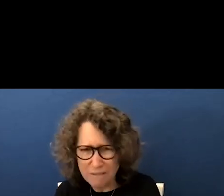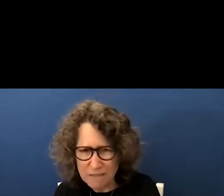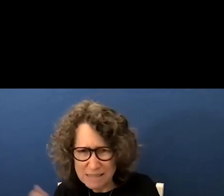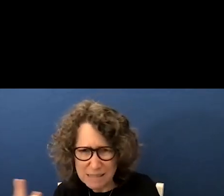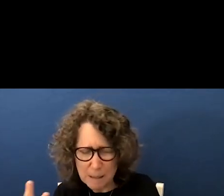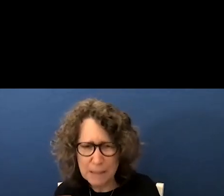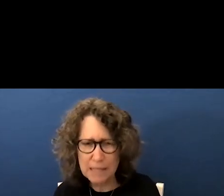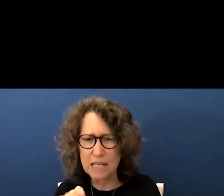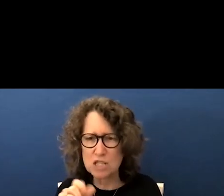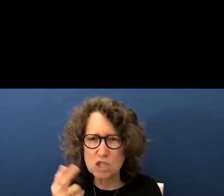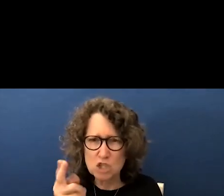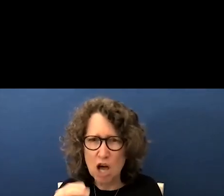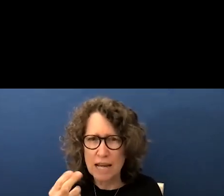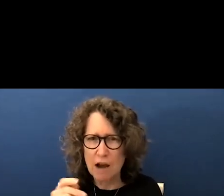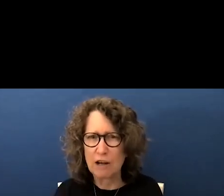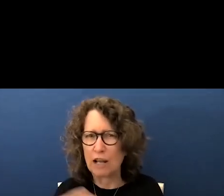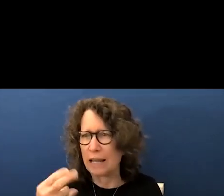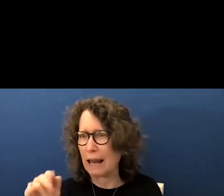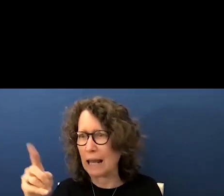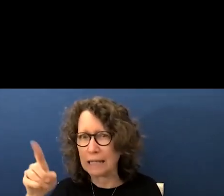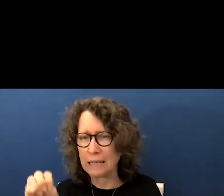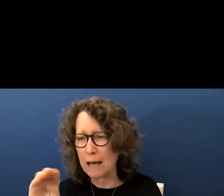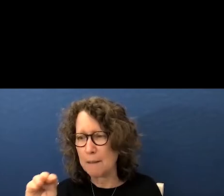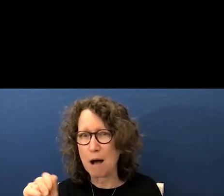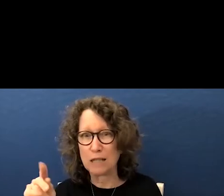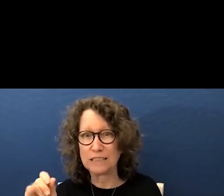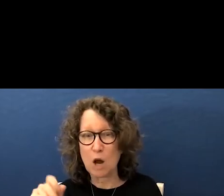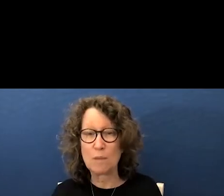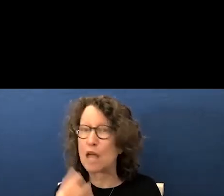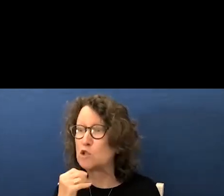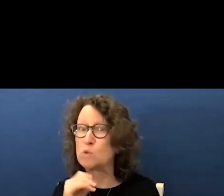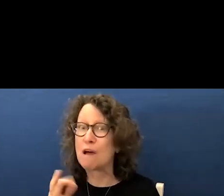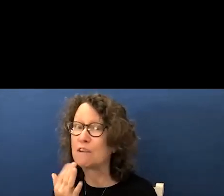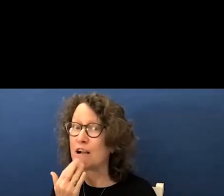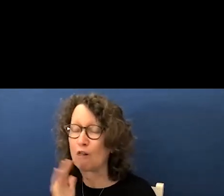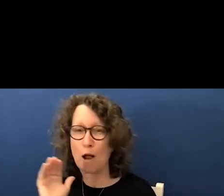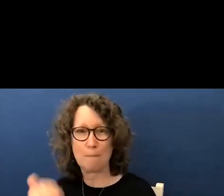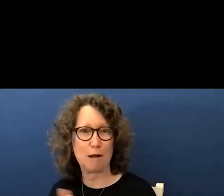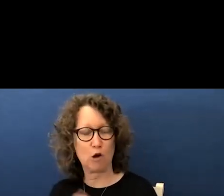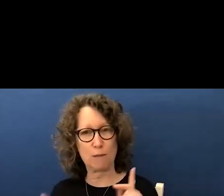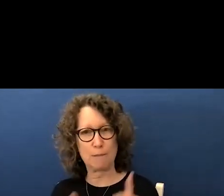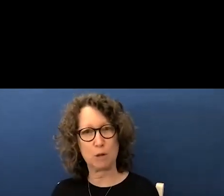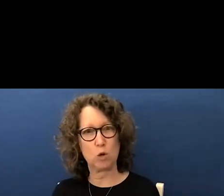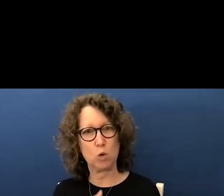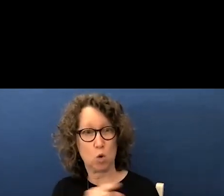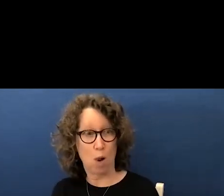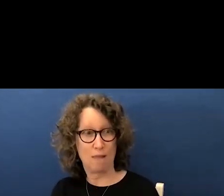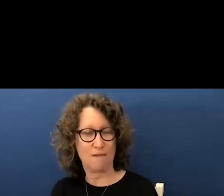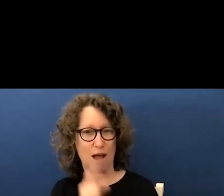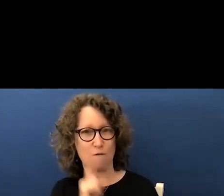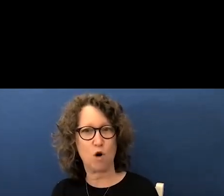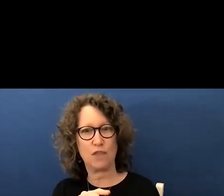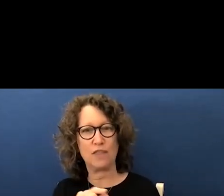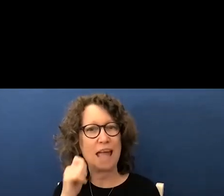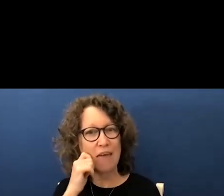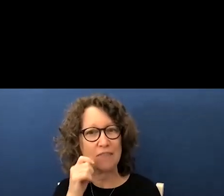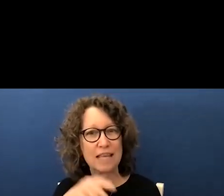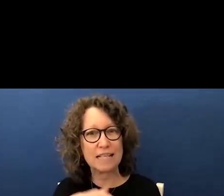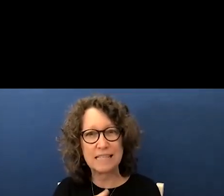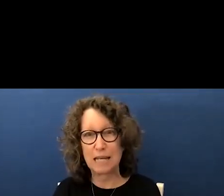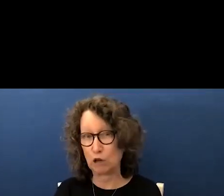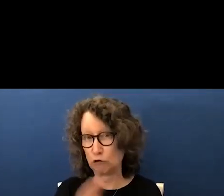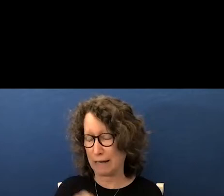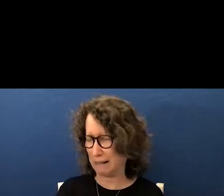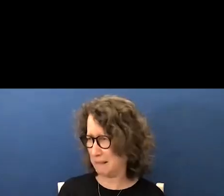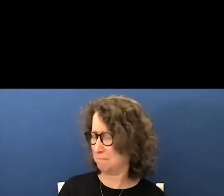sean carey hilda maldonado when they pointed out the jews of color apparently are the ones who qualify for the ethnic studies curriculum